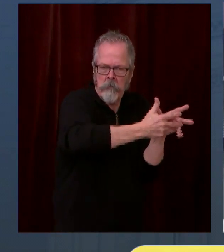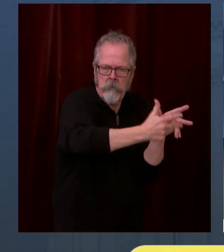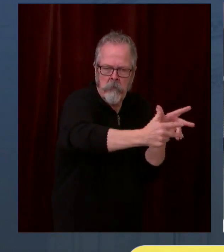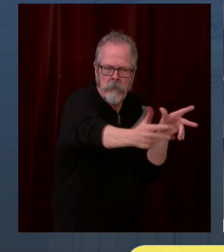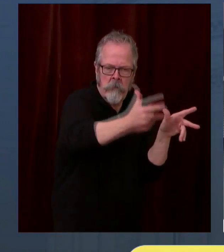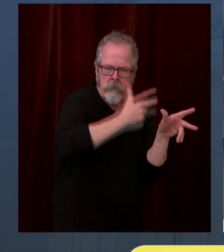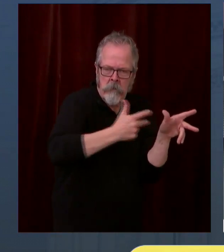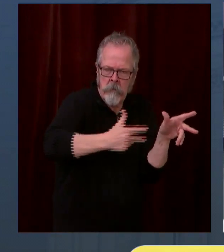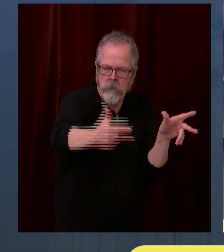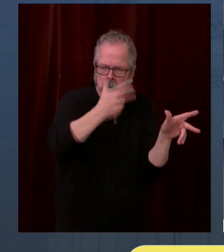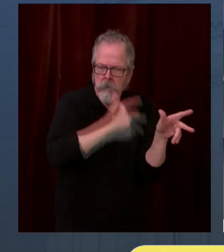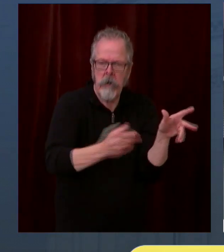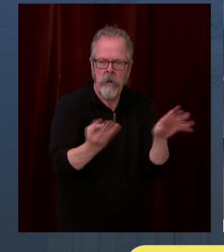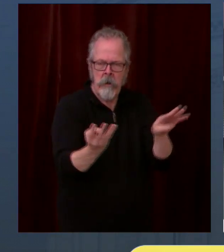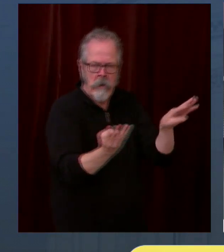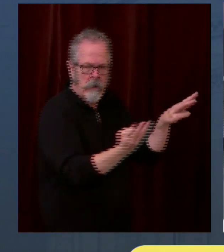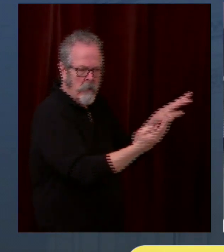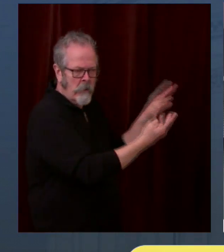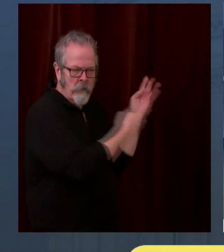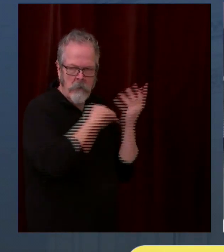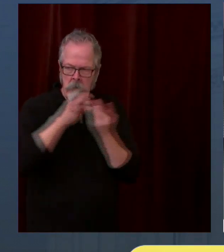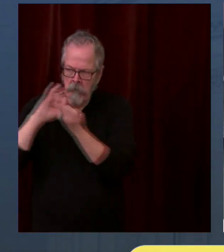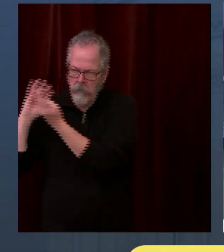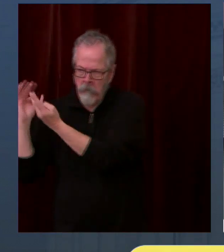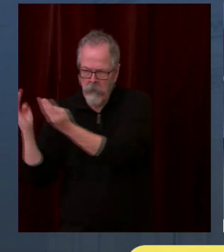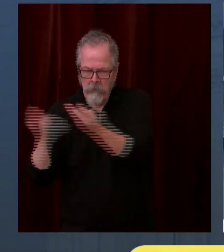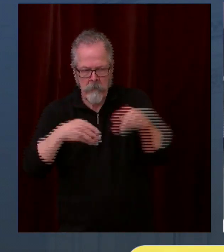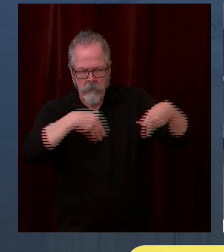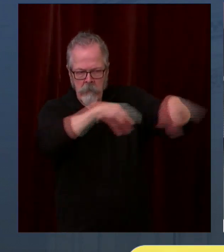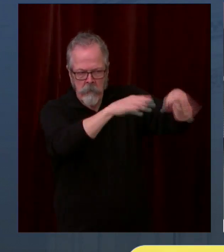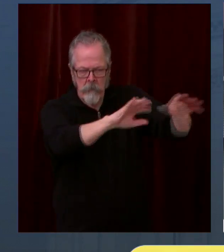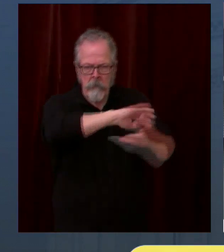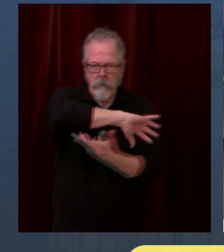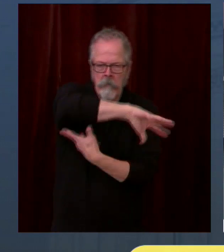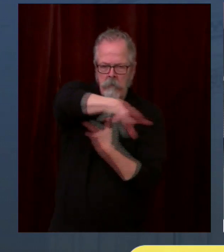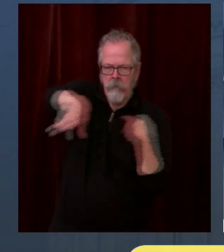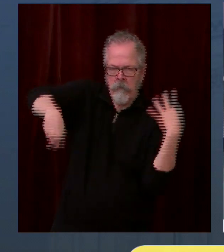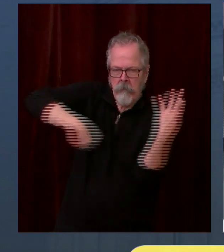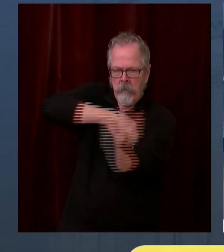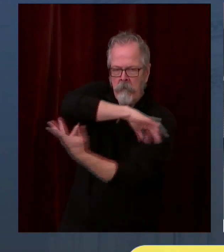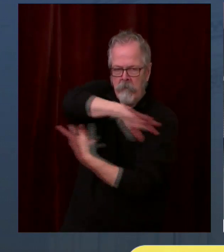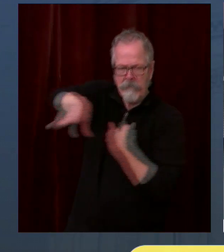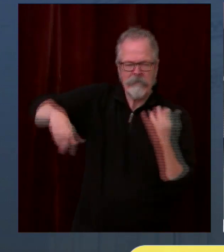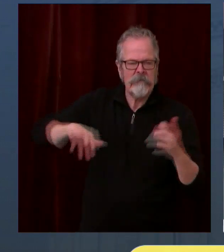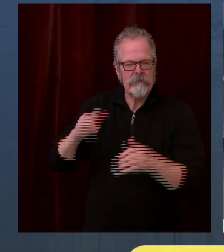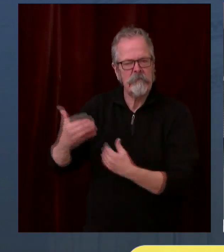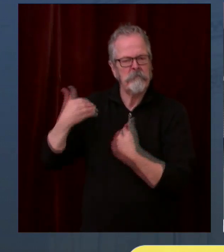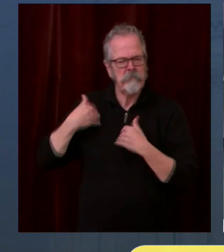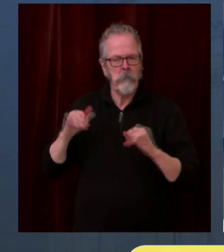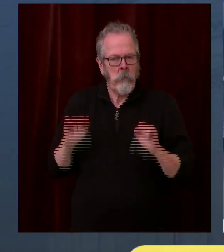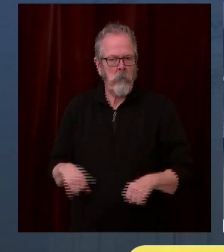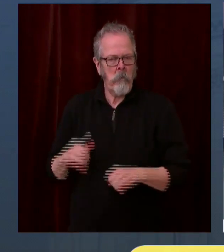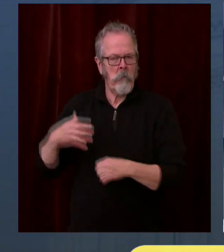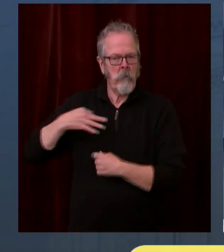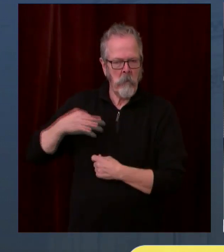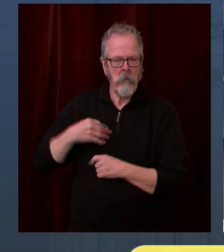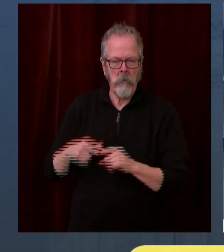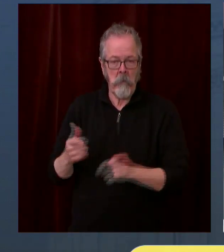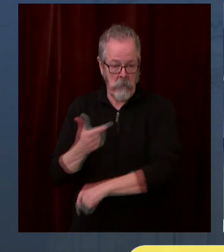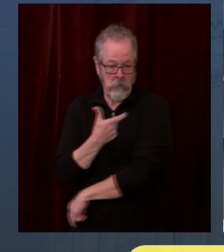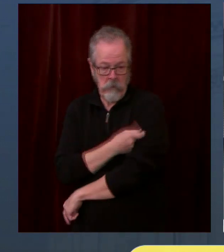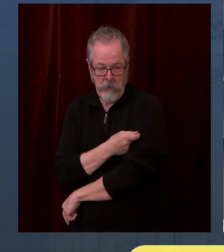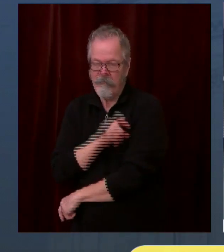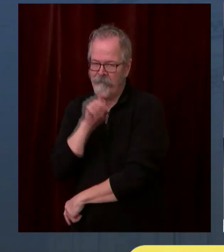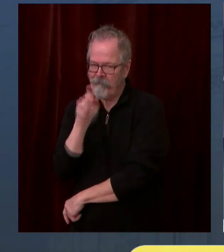don't have any work on our campus. So we're putting them to work as well. And I think you can just look at the entire business